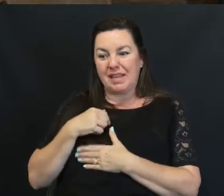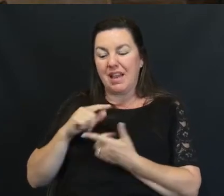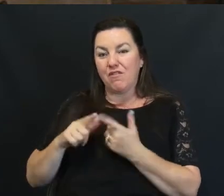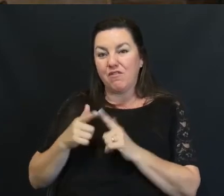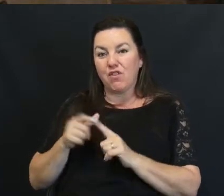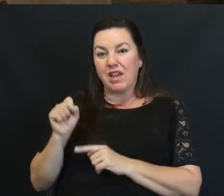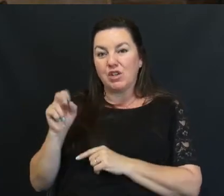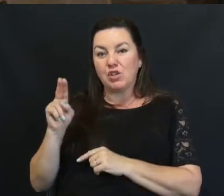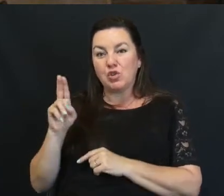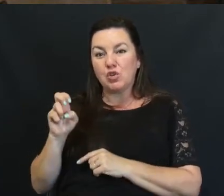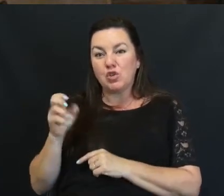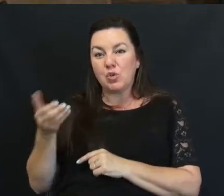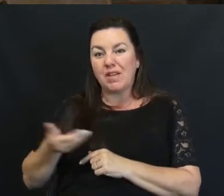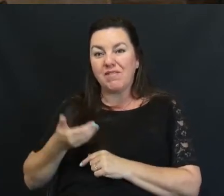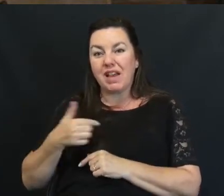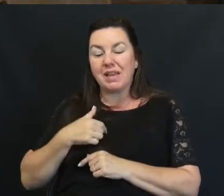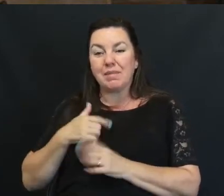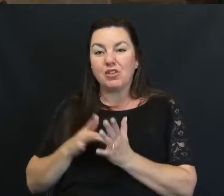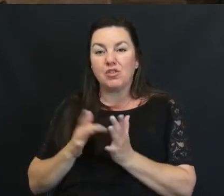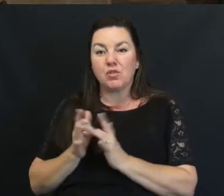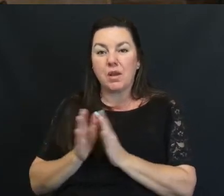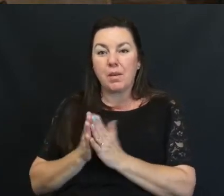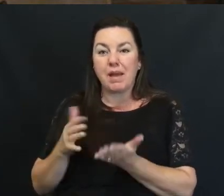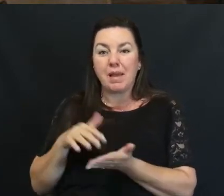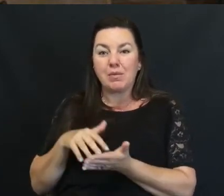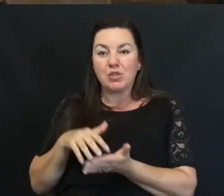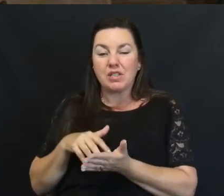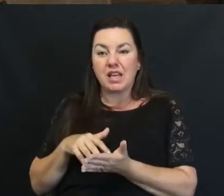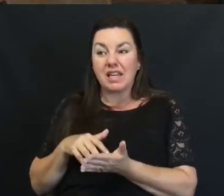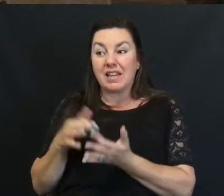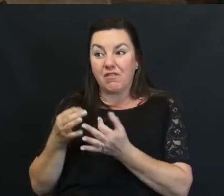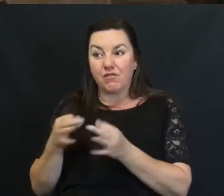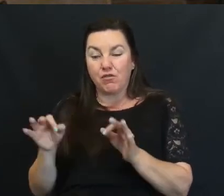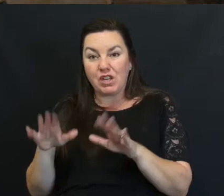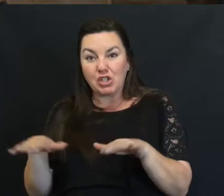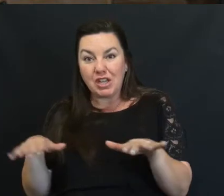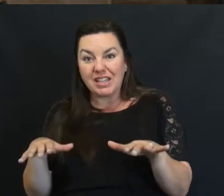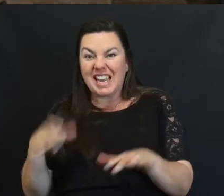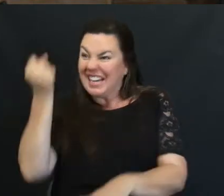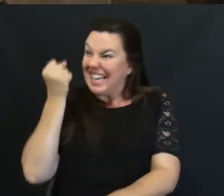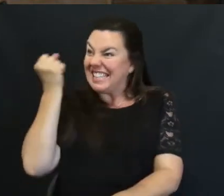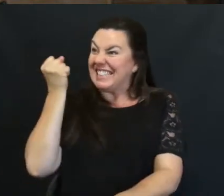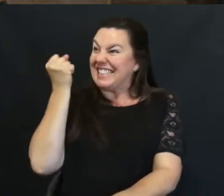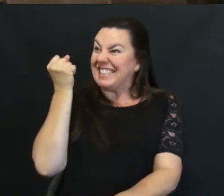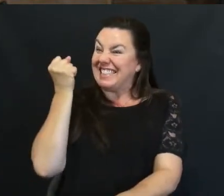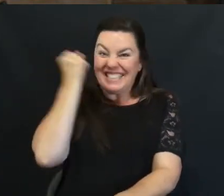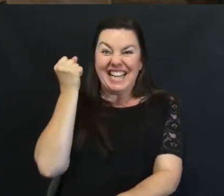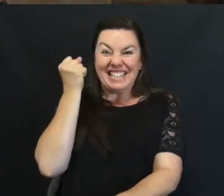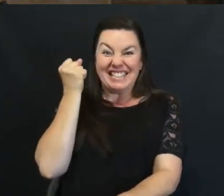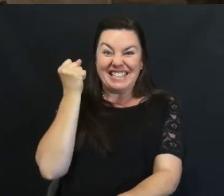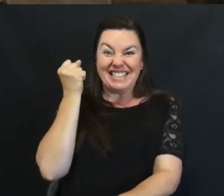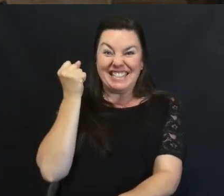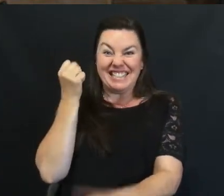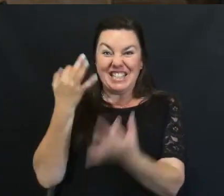Invited me To a Bible study They had free Child care Yes I had never Opened a